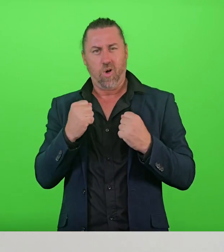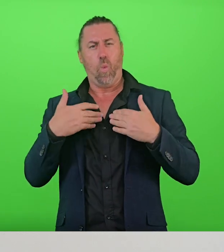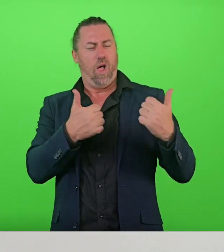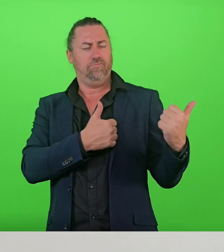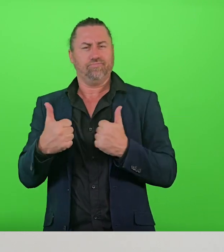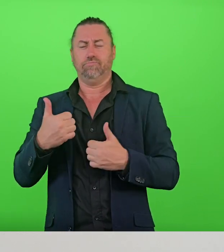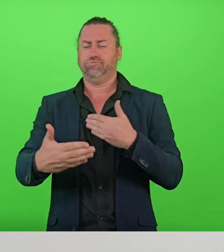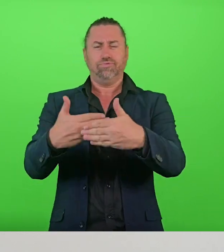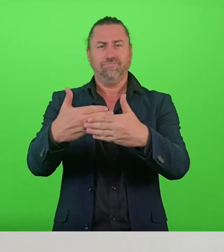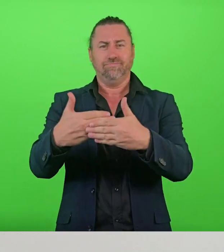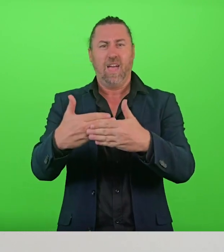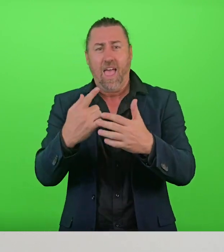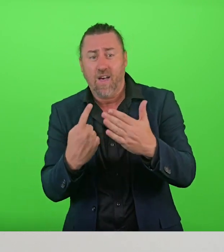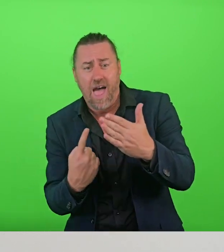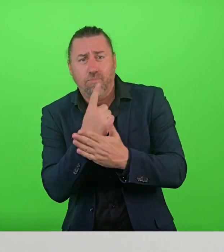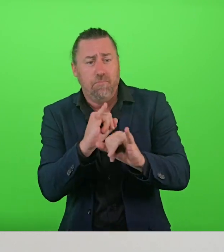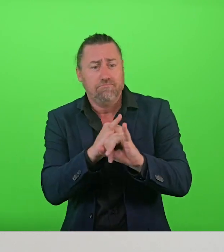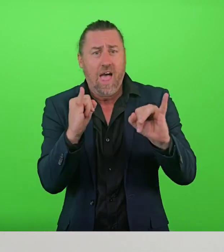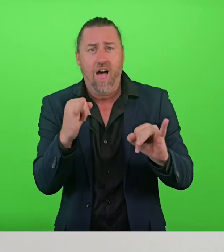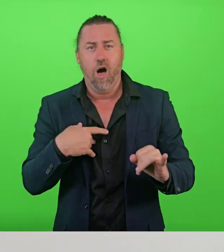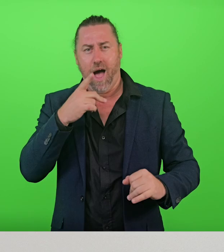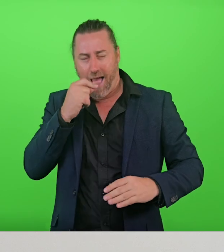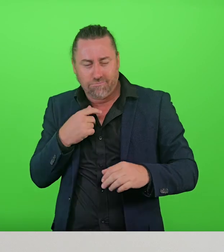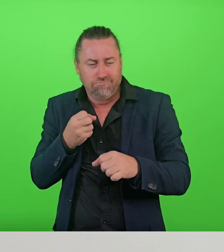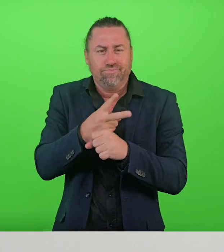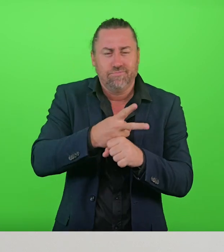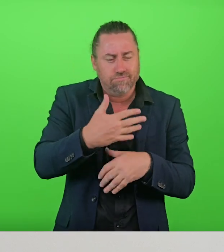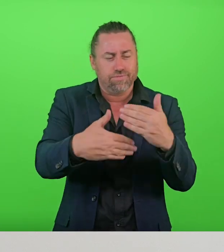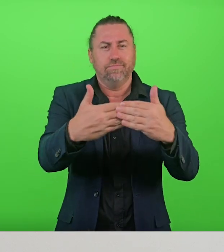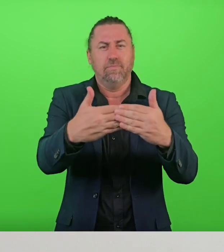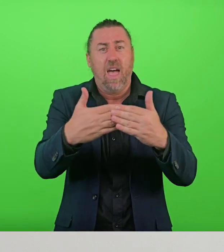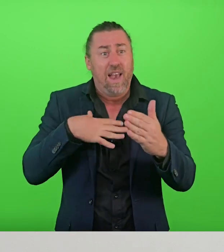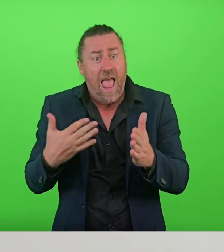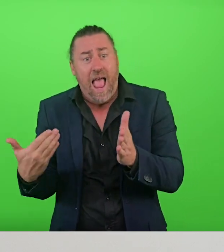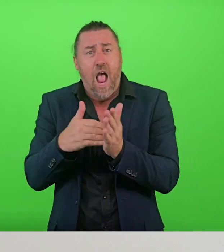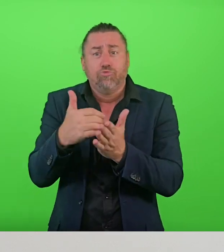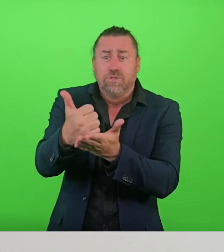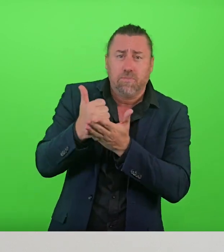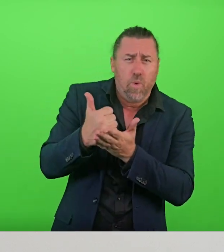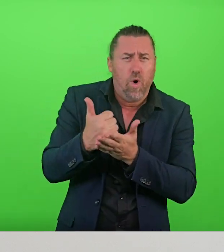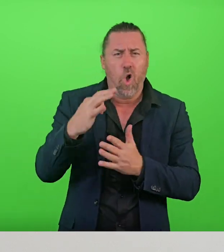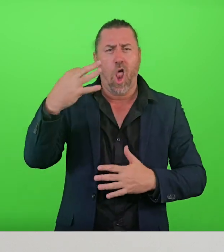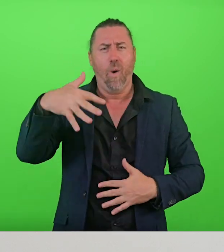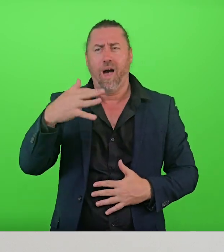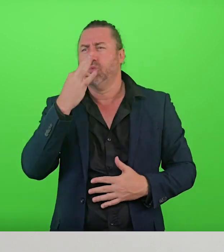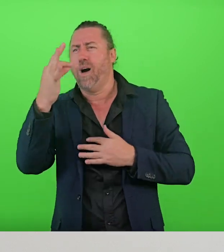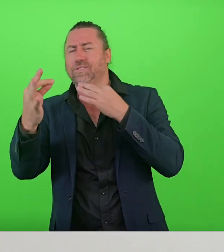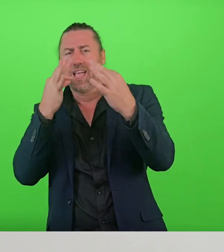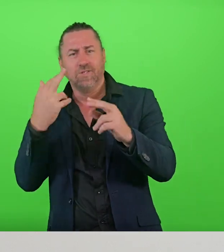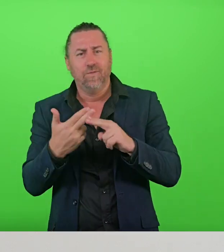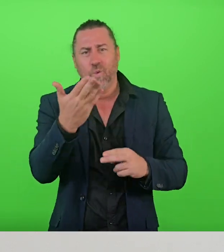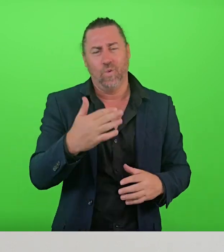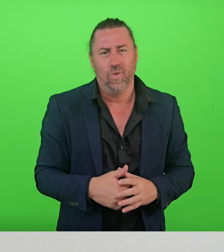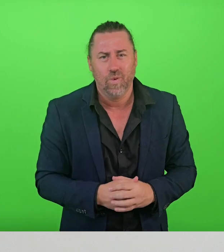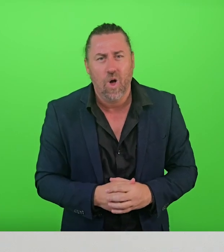wellbeing. When things get tough, of course, it can then help to talk to someone who understands what you and other young people go through.